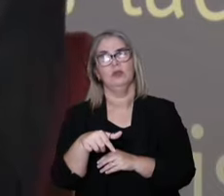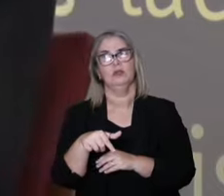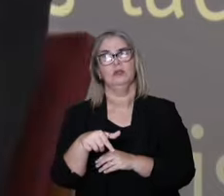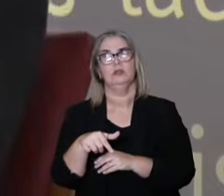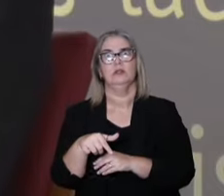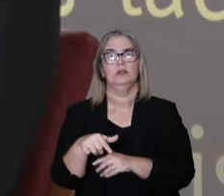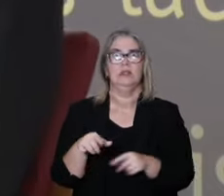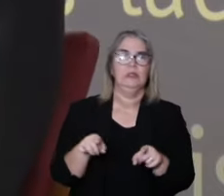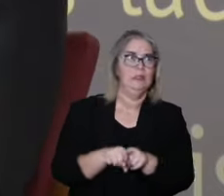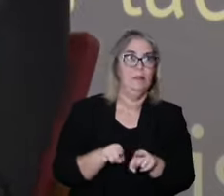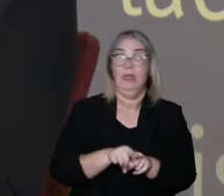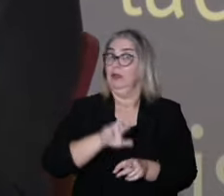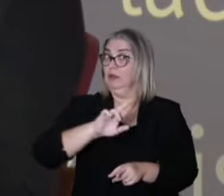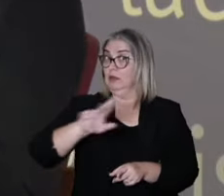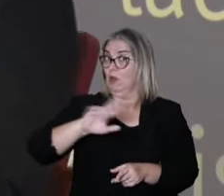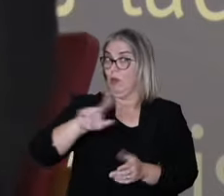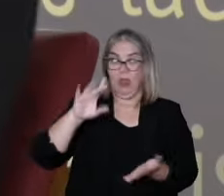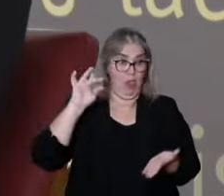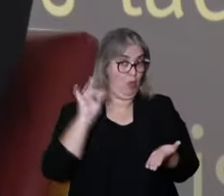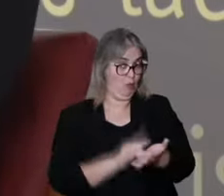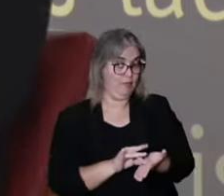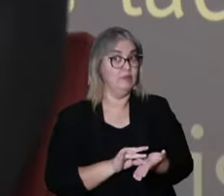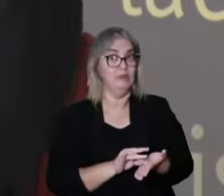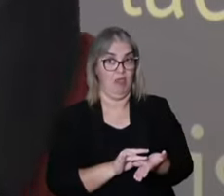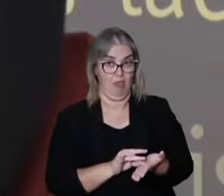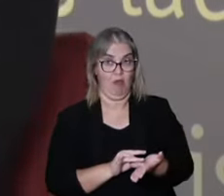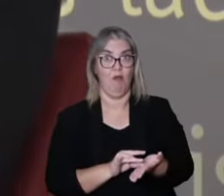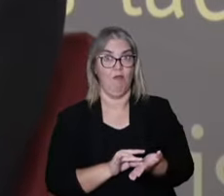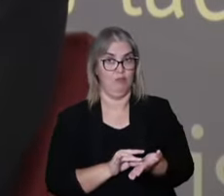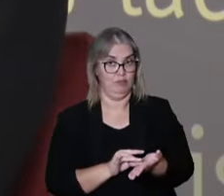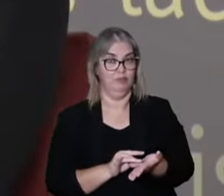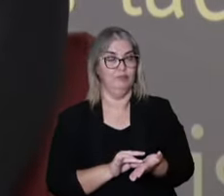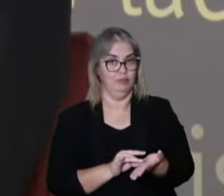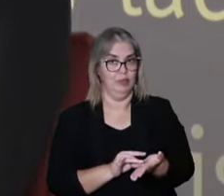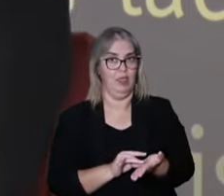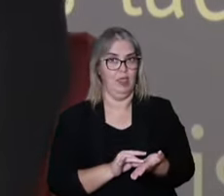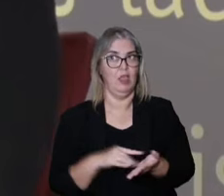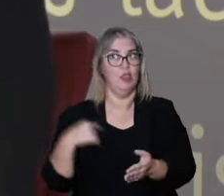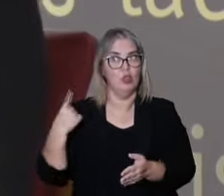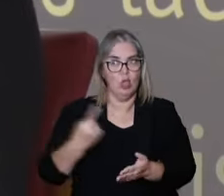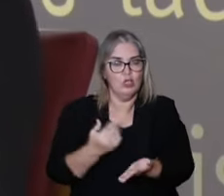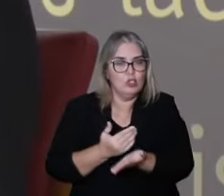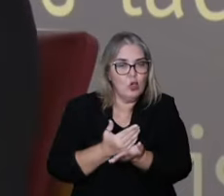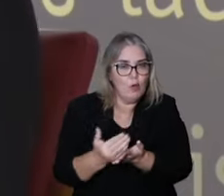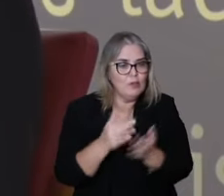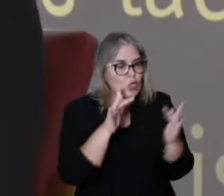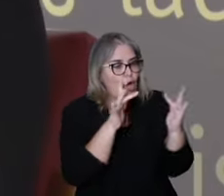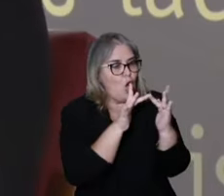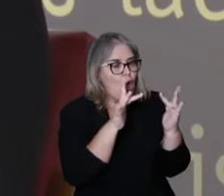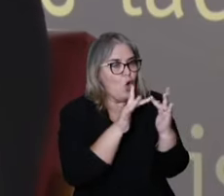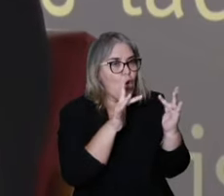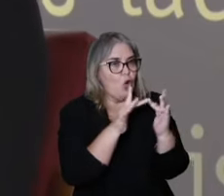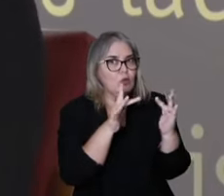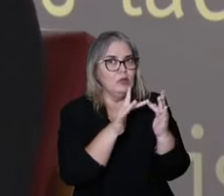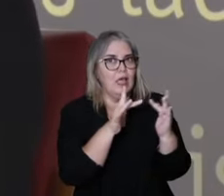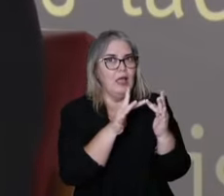After that, but in the beginning, they weren't. So officially, our access to acupuncture comes